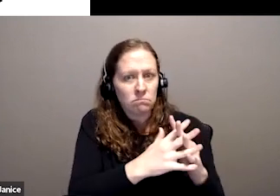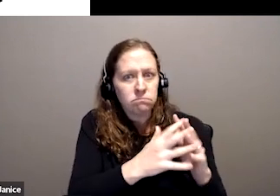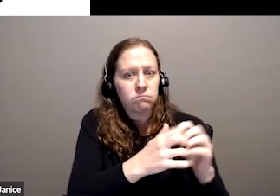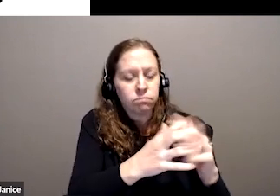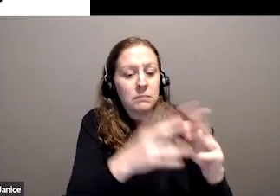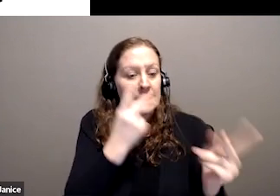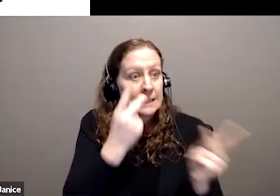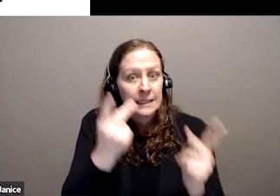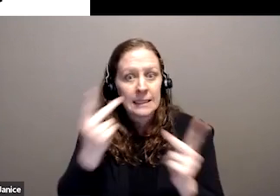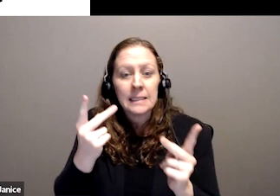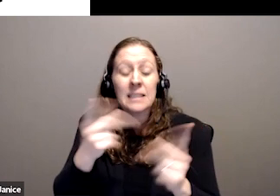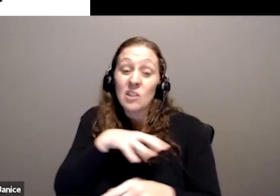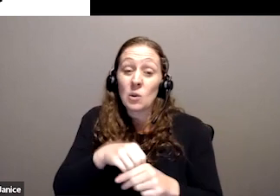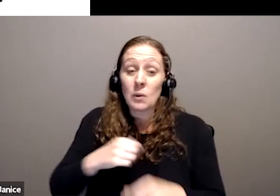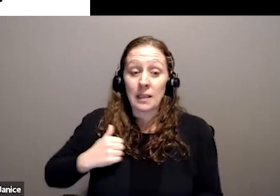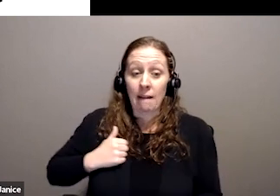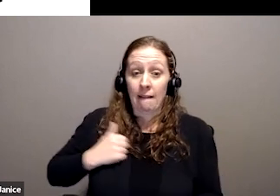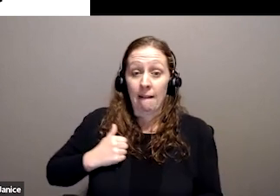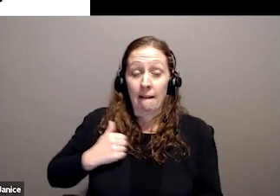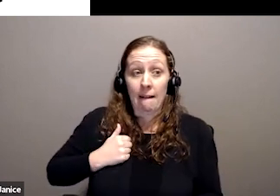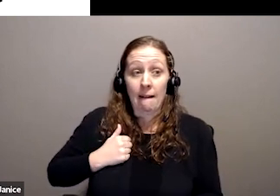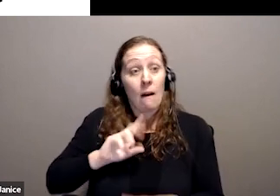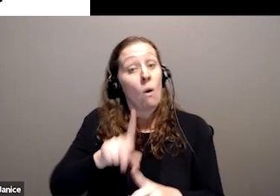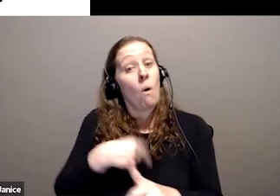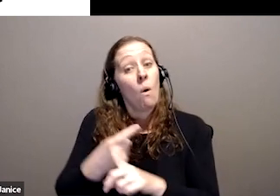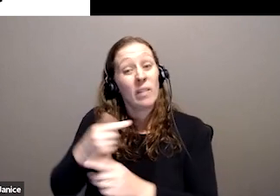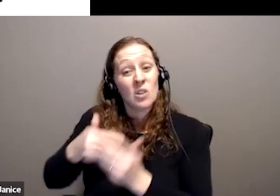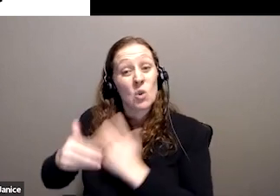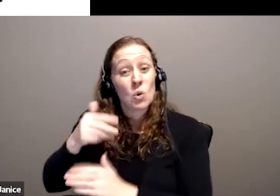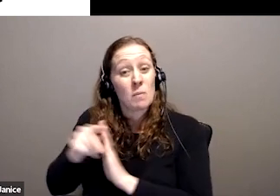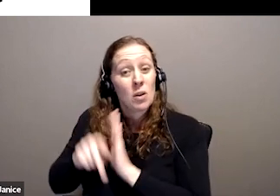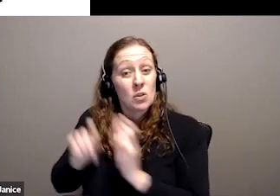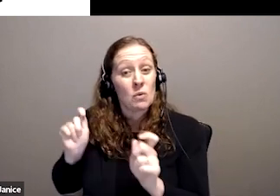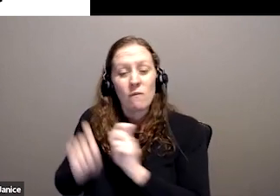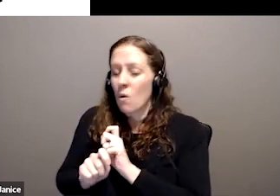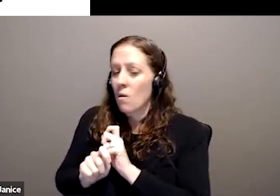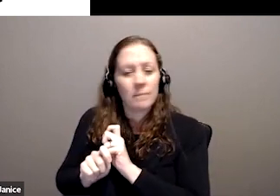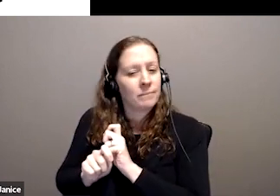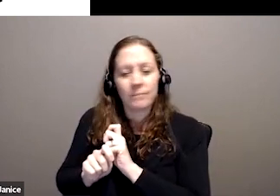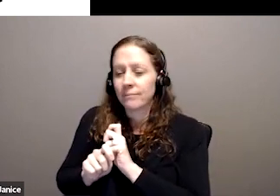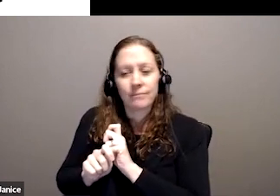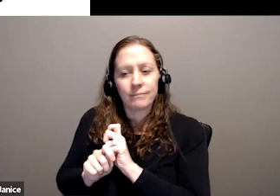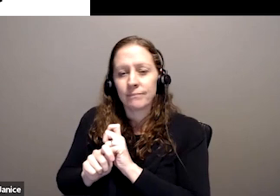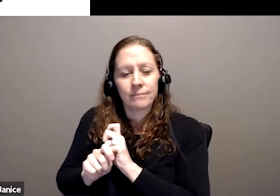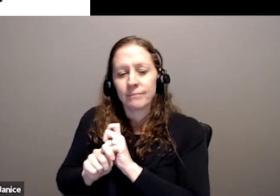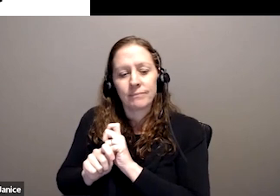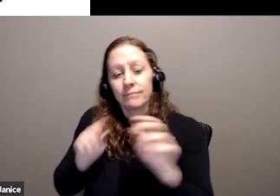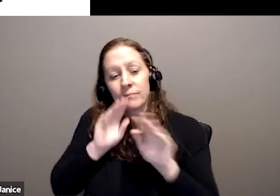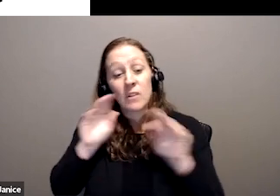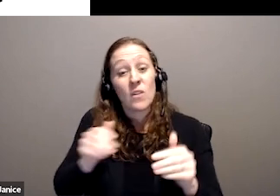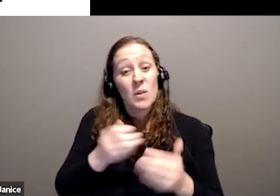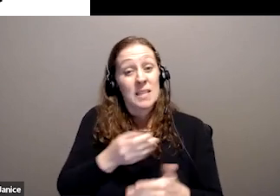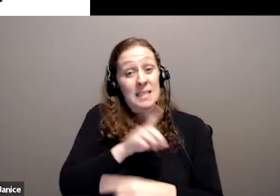Canada. It's also more than a social reform because it reframes disability as a central economic